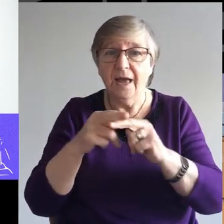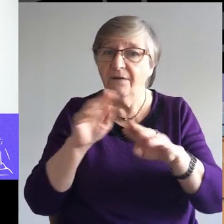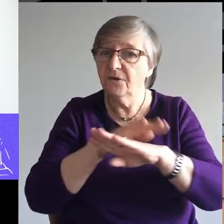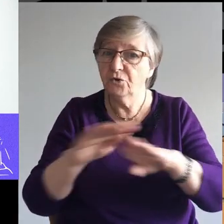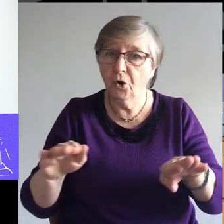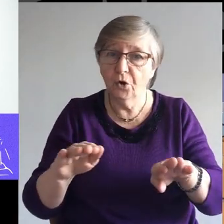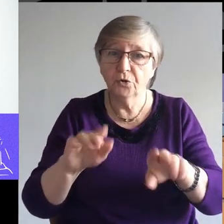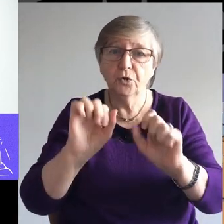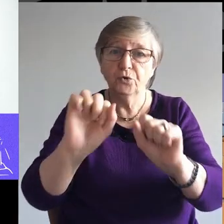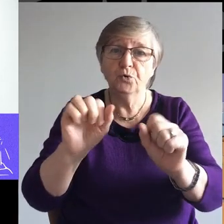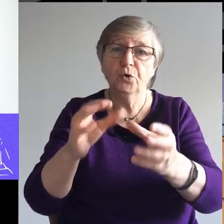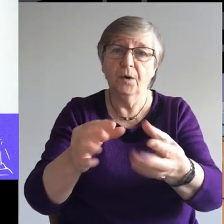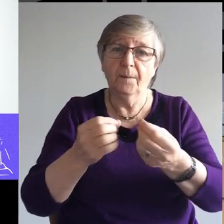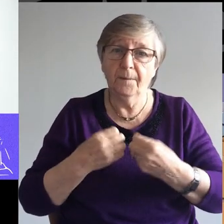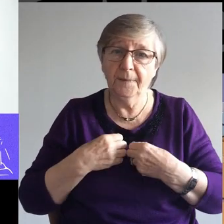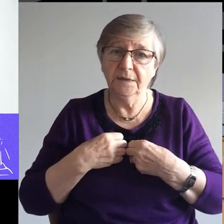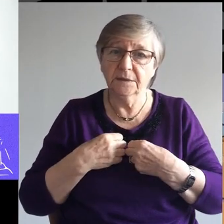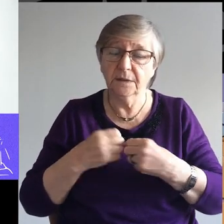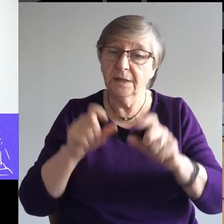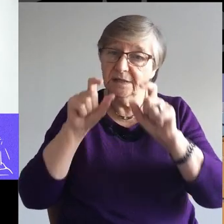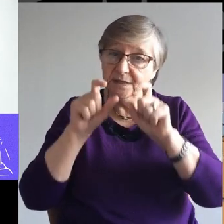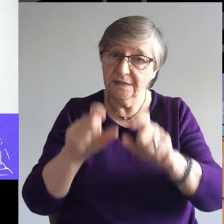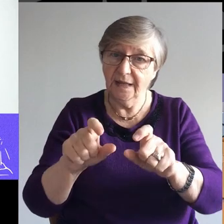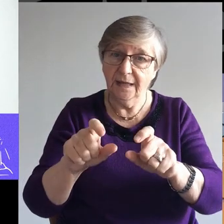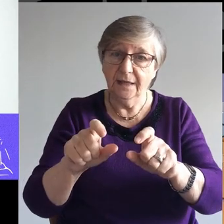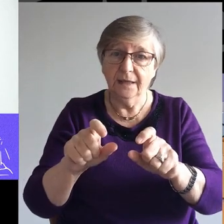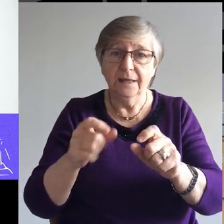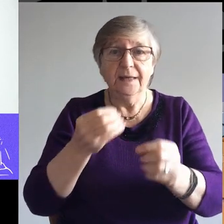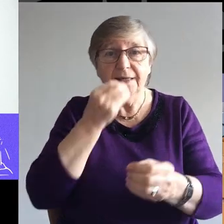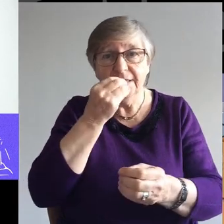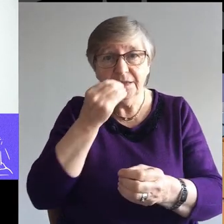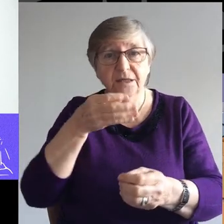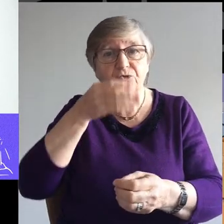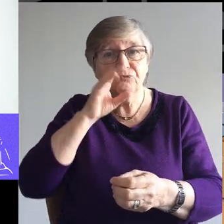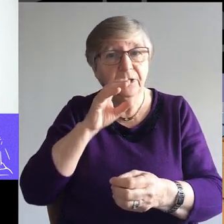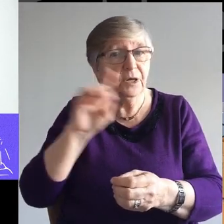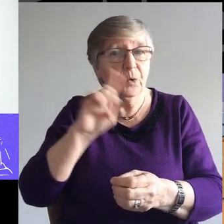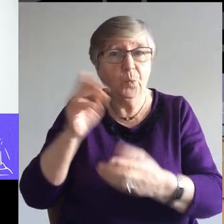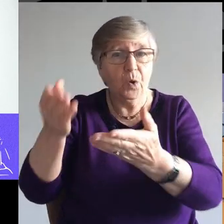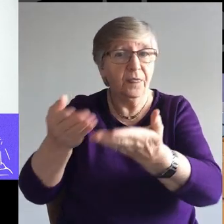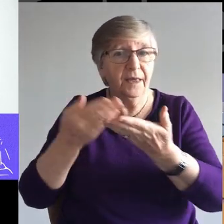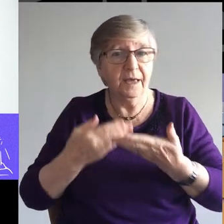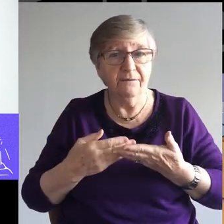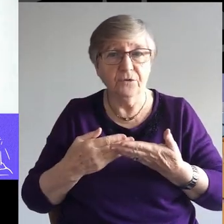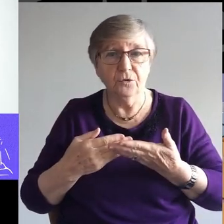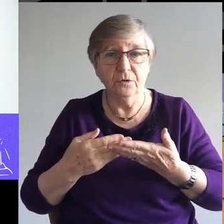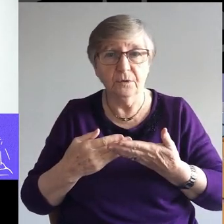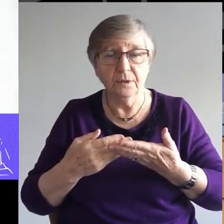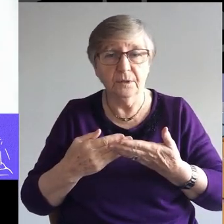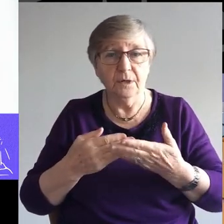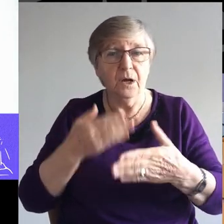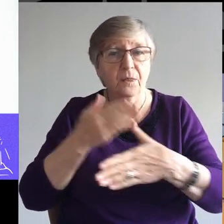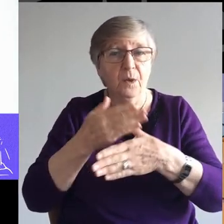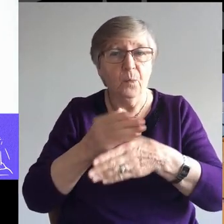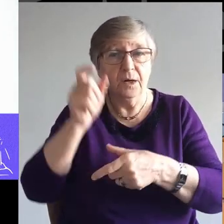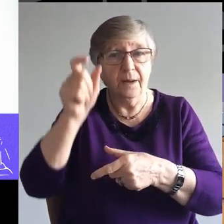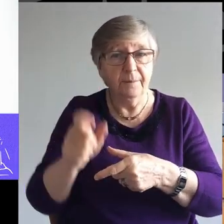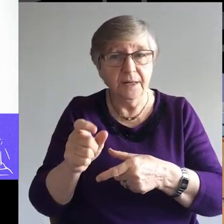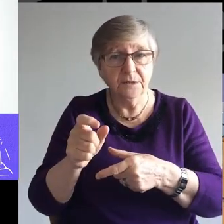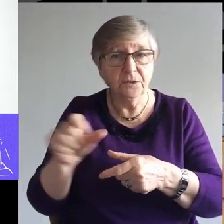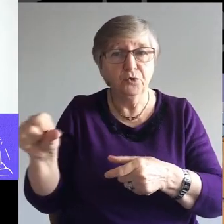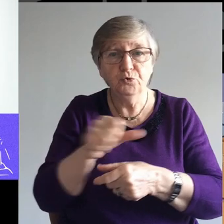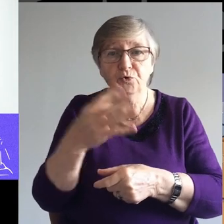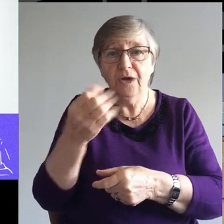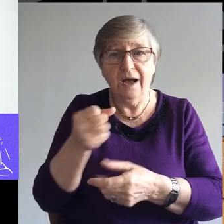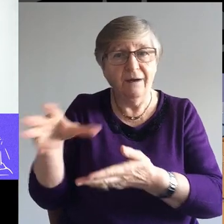it will return to you. Stay there, eating, drinking, whatever you give you. For the worker deserves his wages.